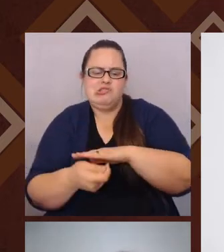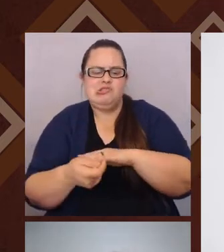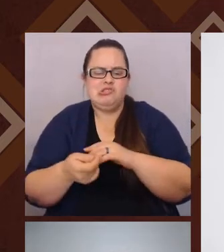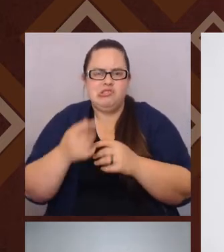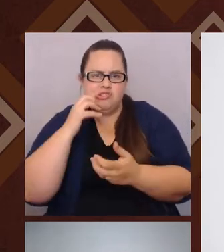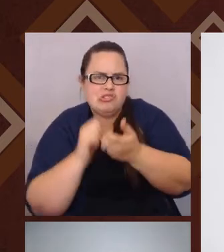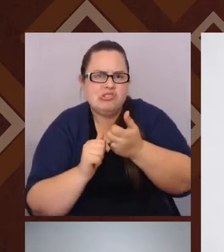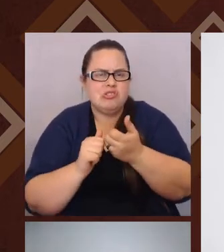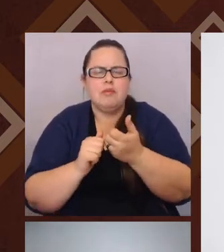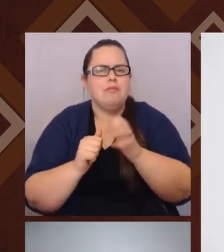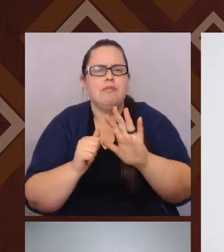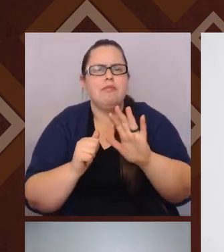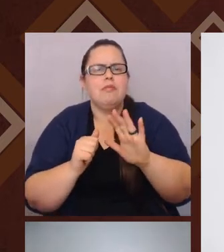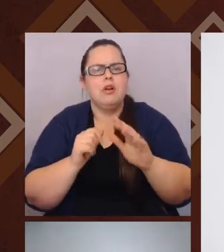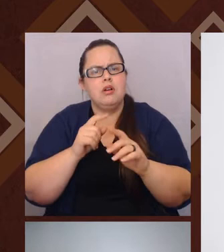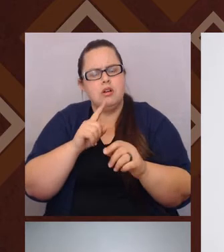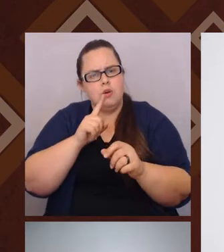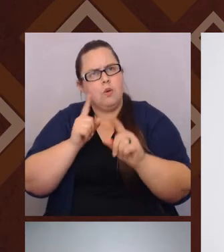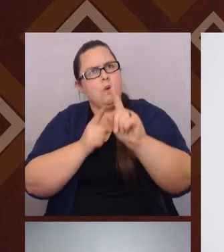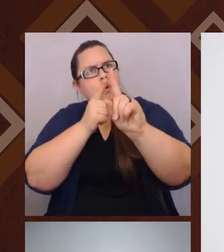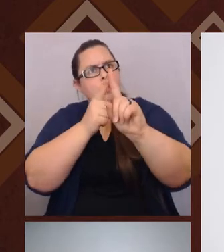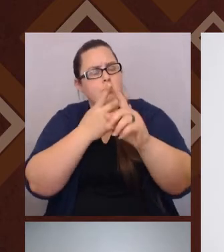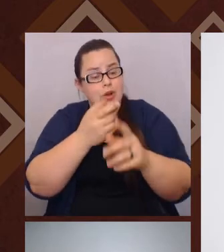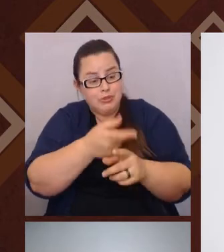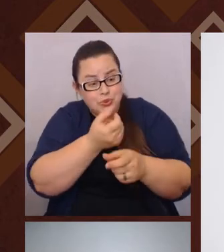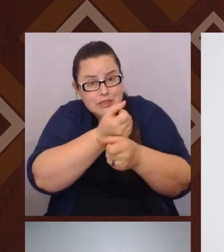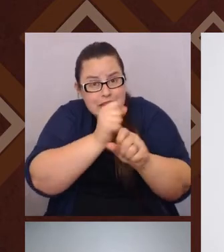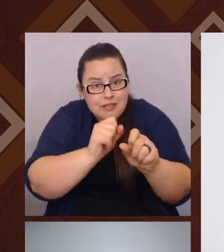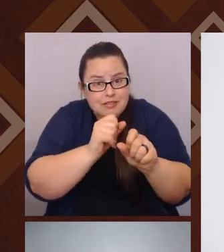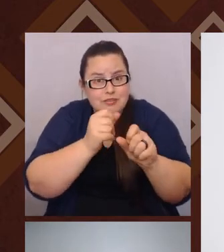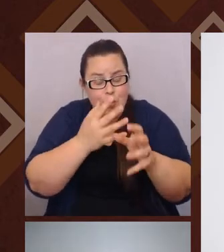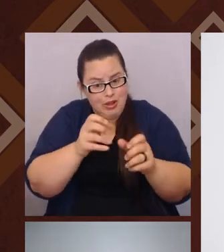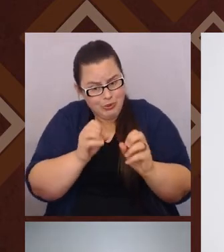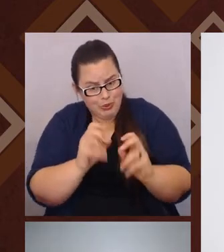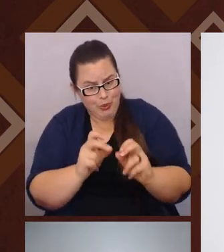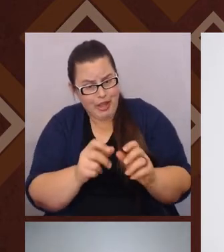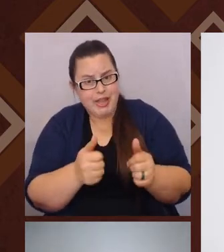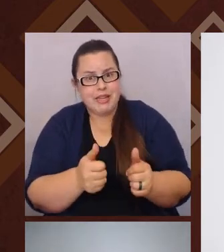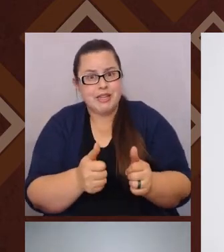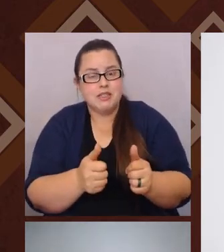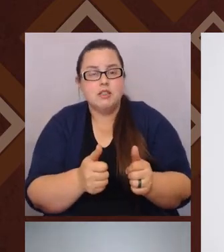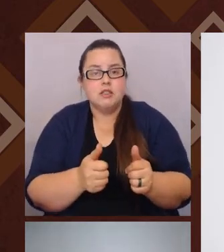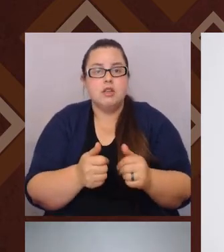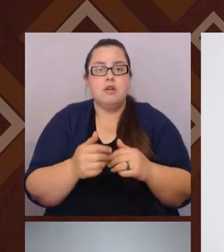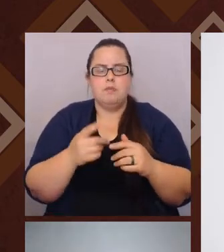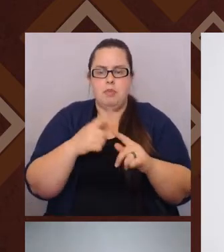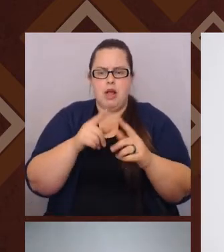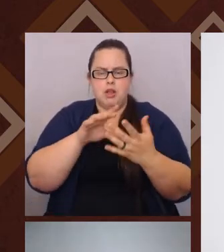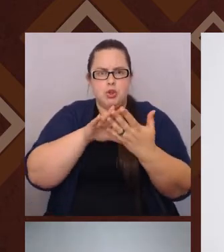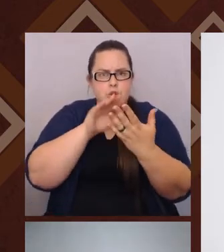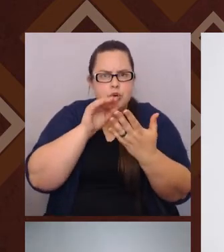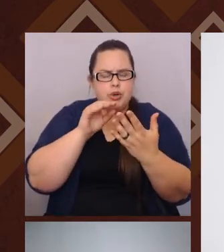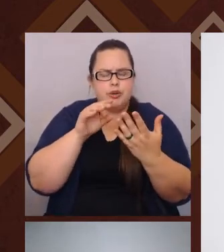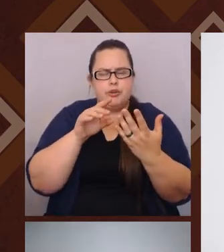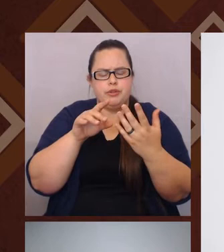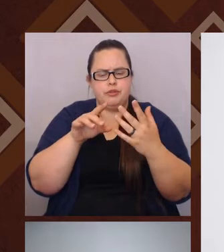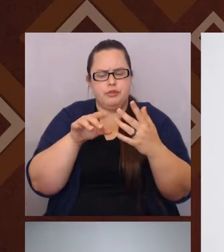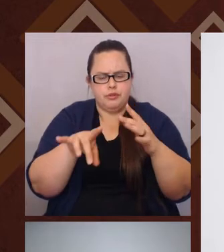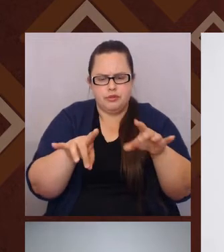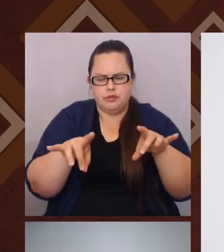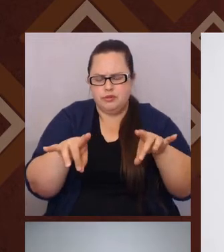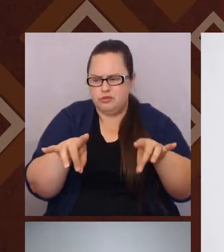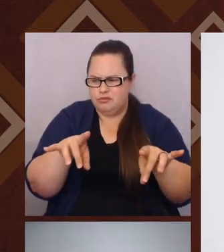make sure you're safe. Let's make sure you're OK. But in learning those things, we kind of get these mixed messages, particularly